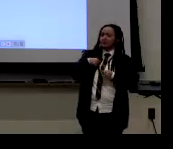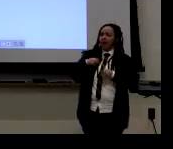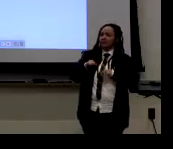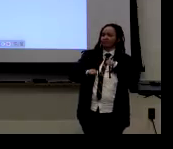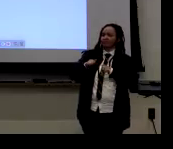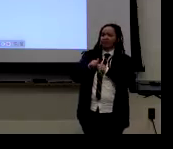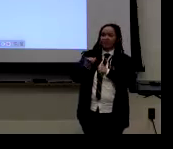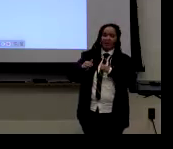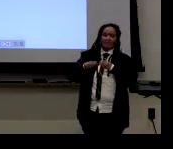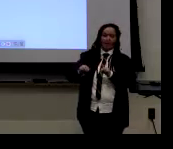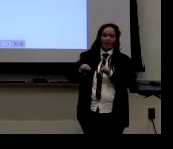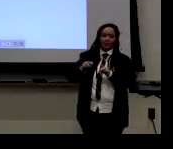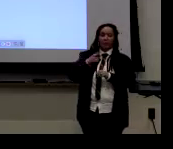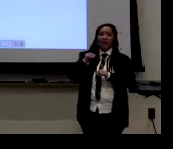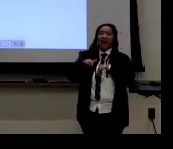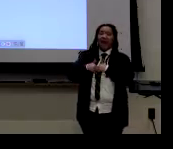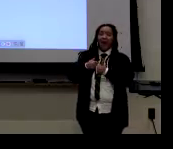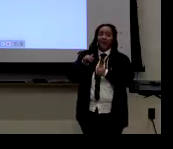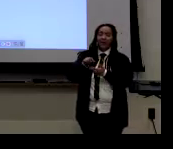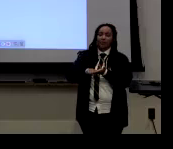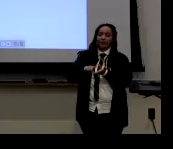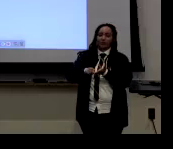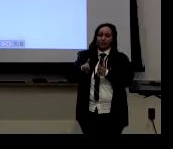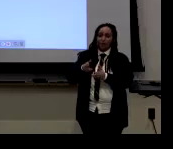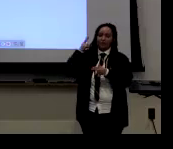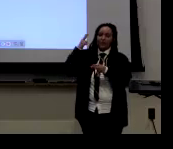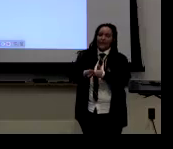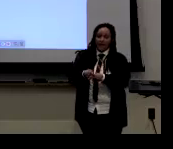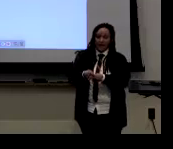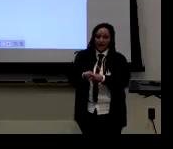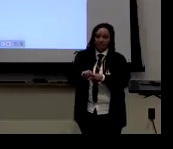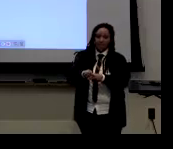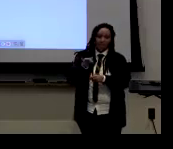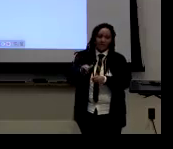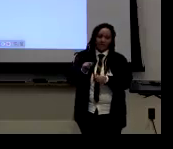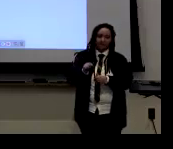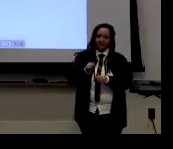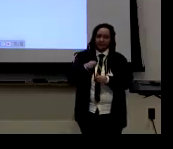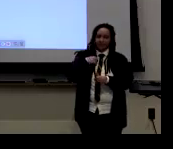But I read that article and I'm a little bit iffy about that method.